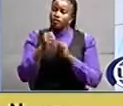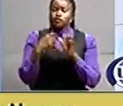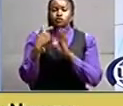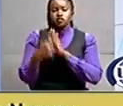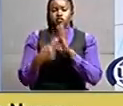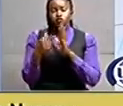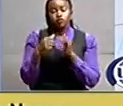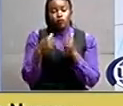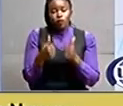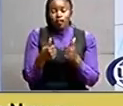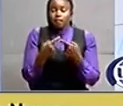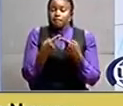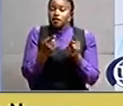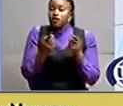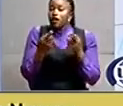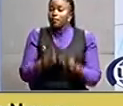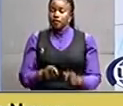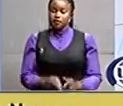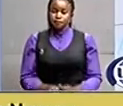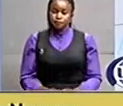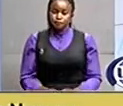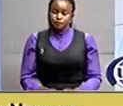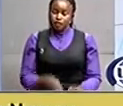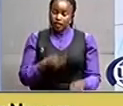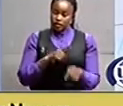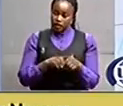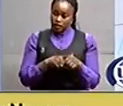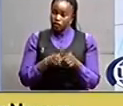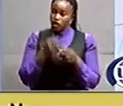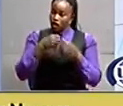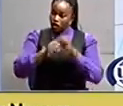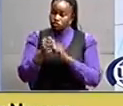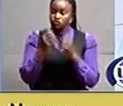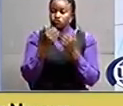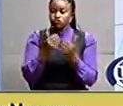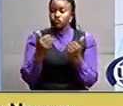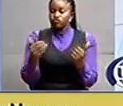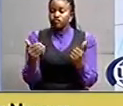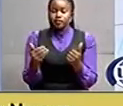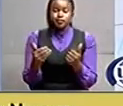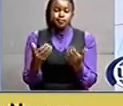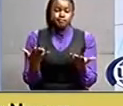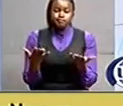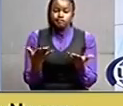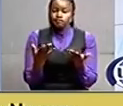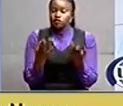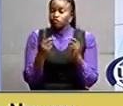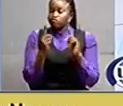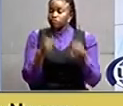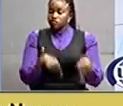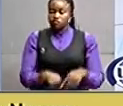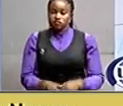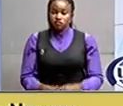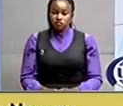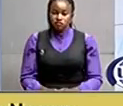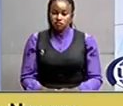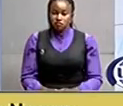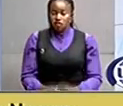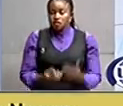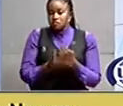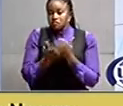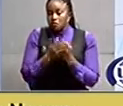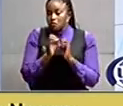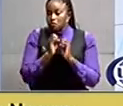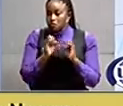them. Unfortunately, in doing so, the children are left not just unattended but without the